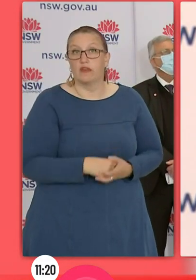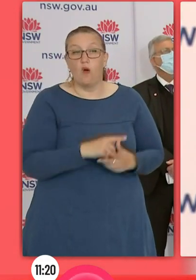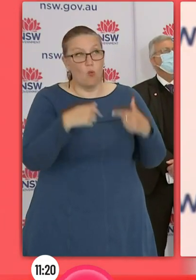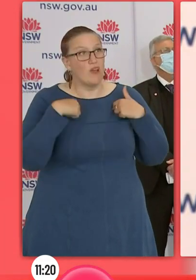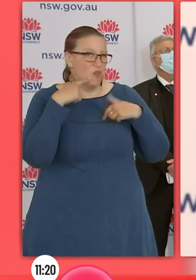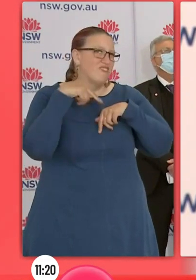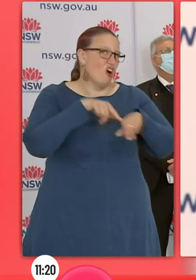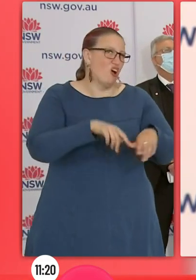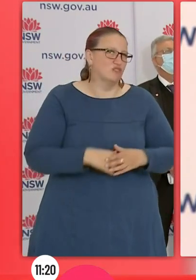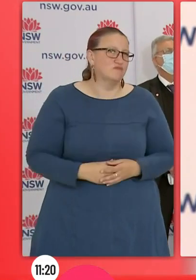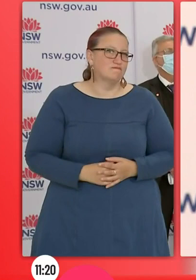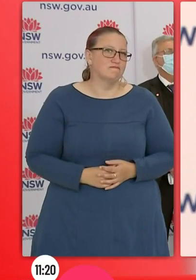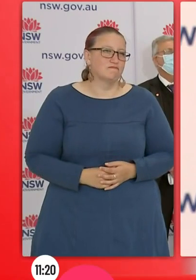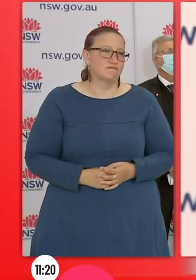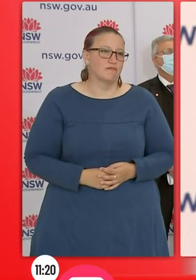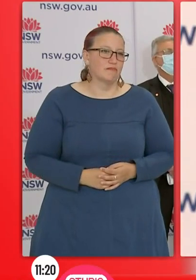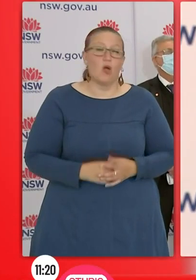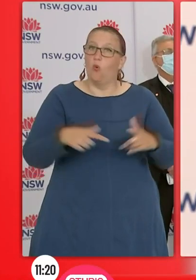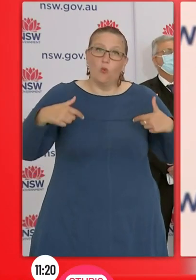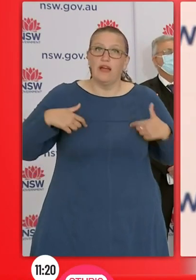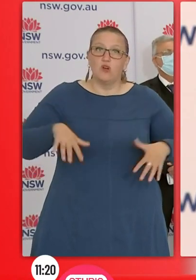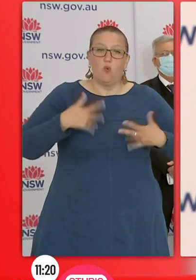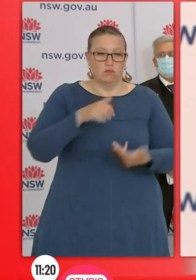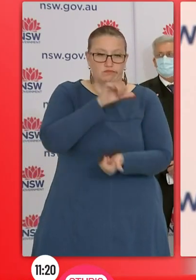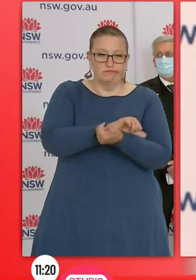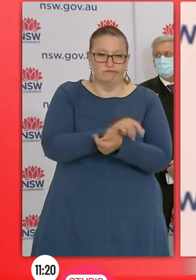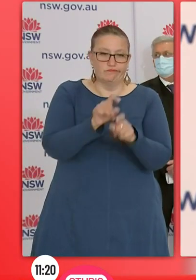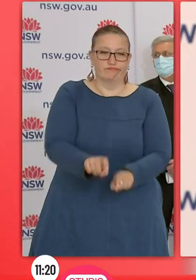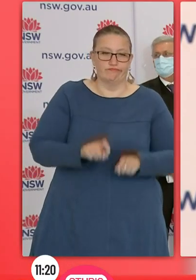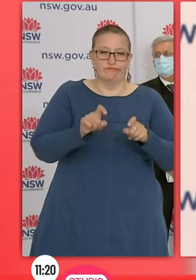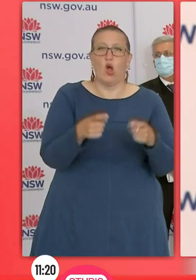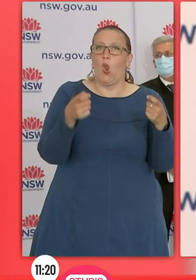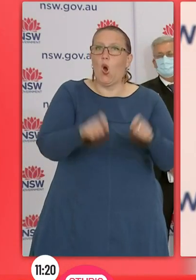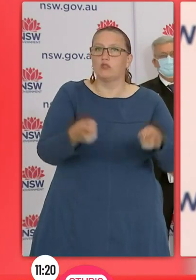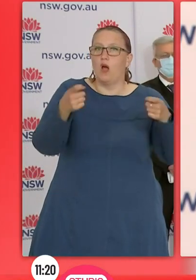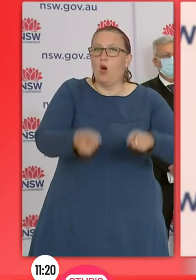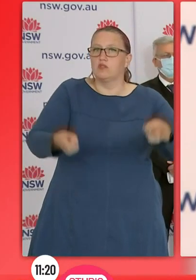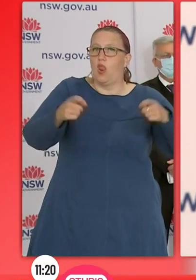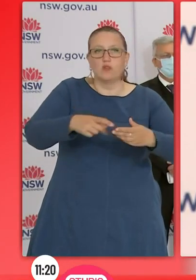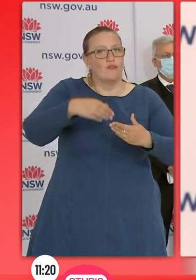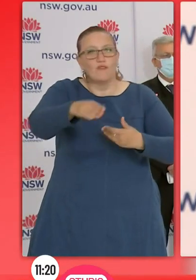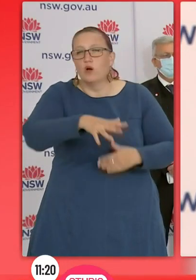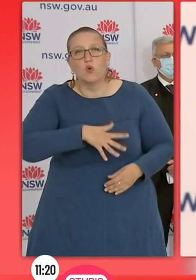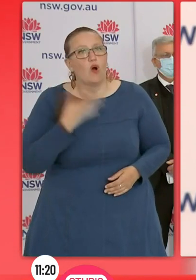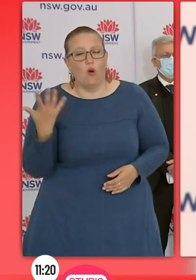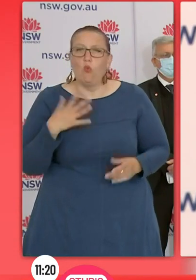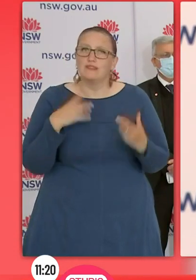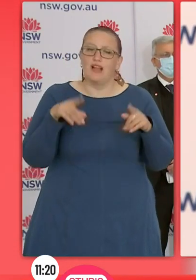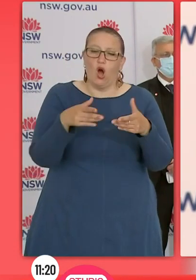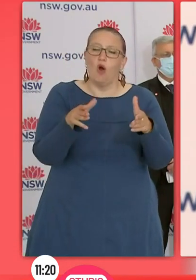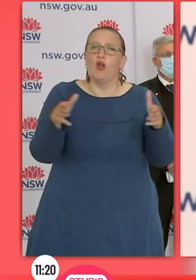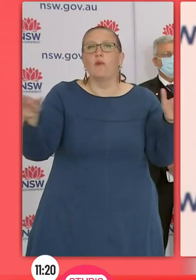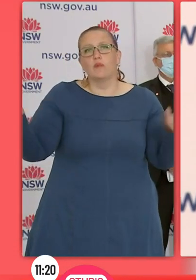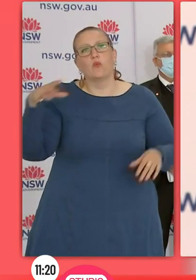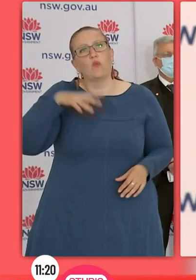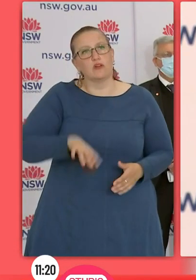really keen to see our nation move forward. But we also appreciate that what is the most critical numbers for us to keep a very close eye on